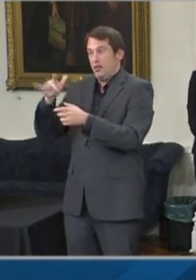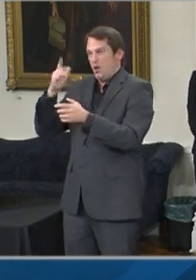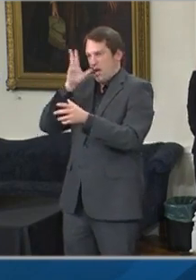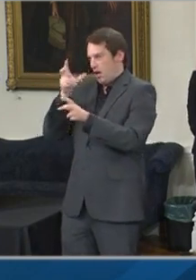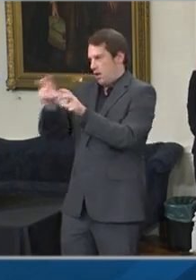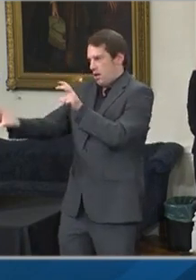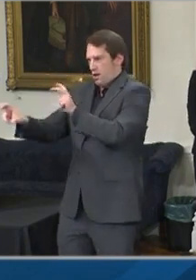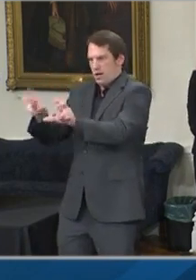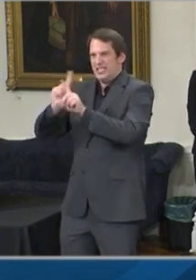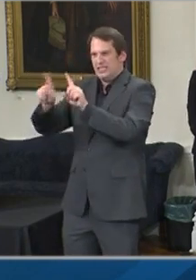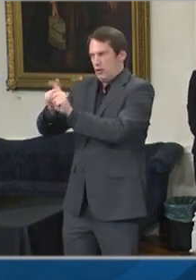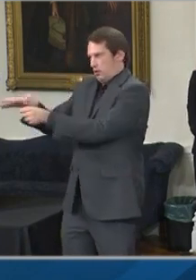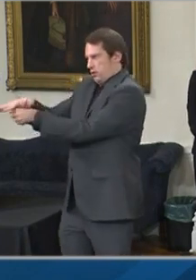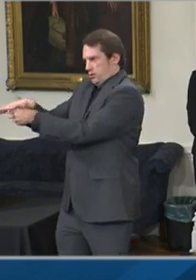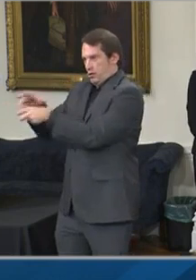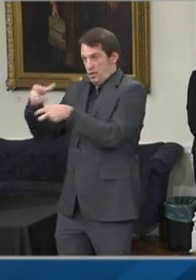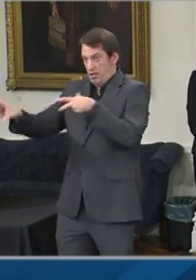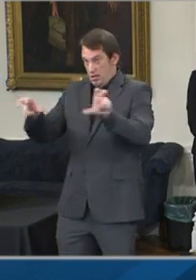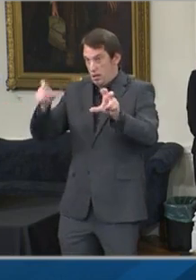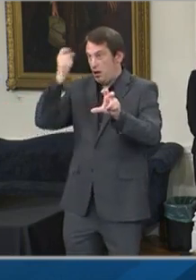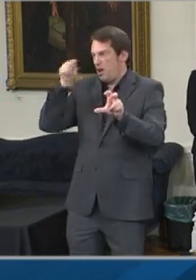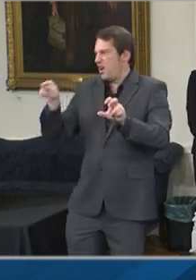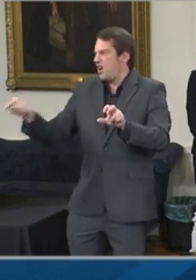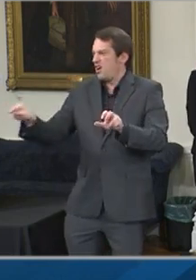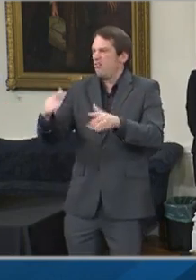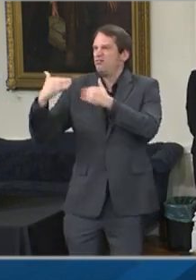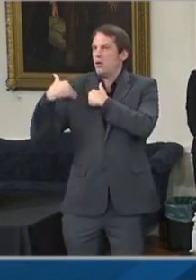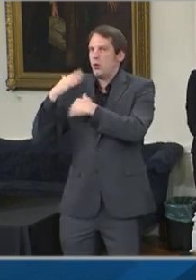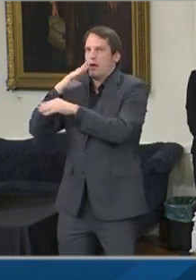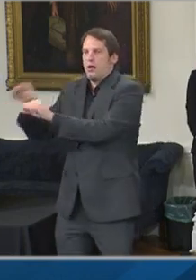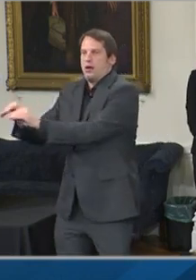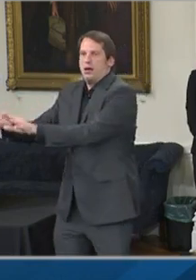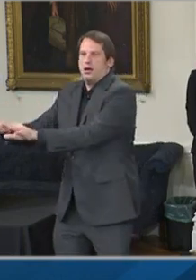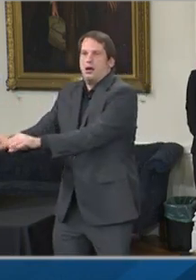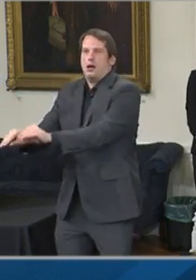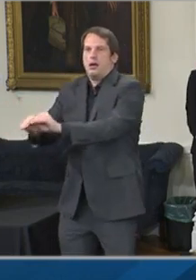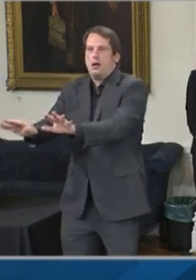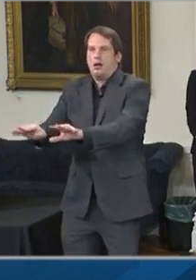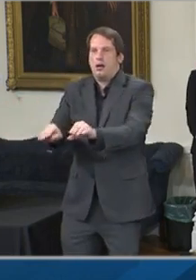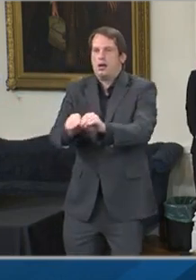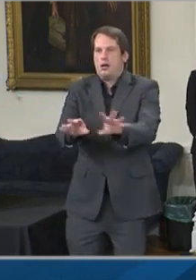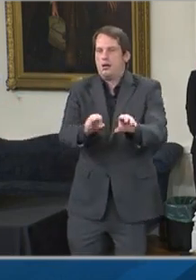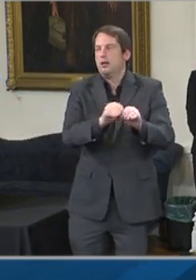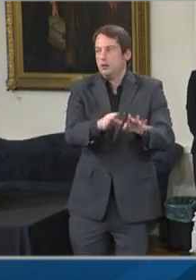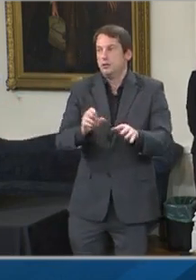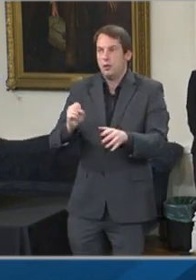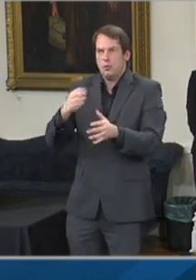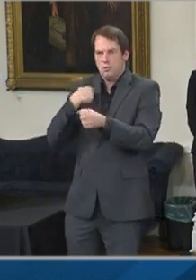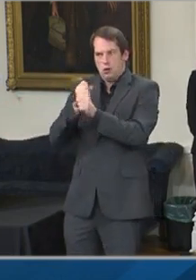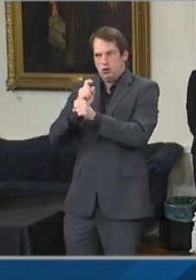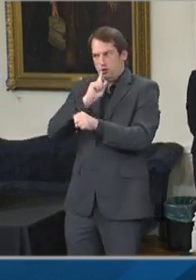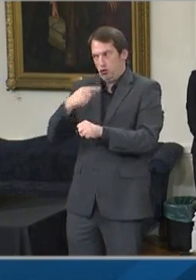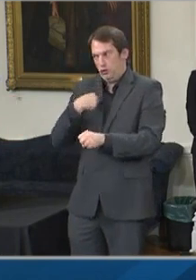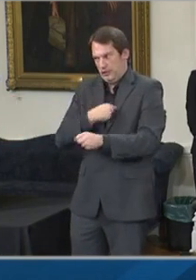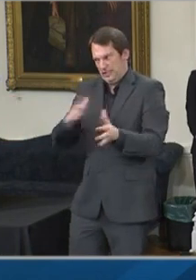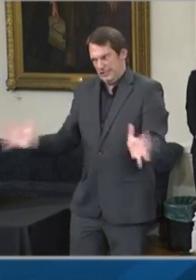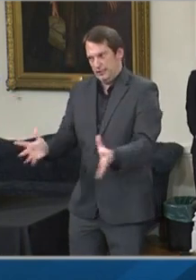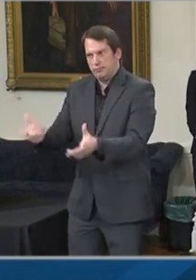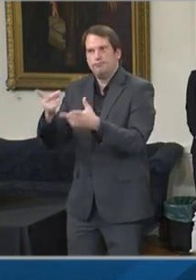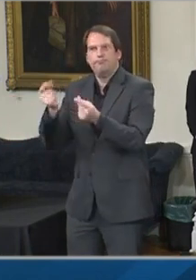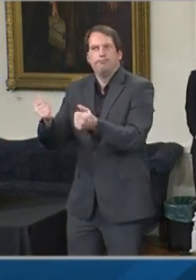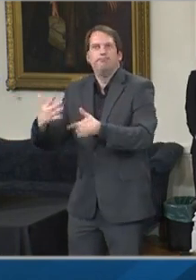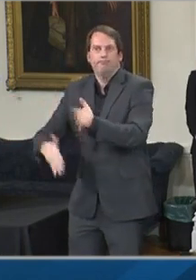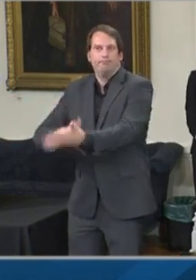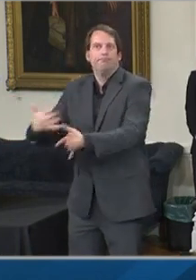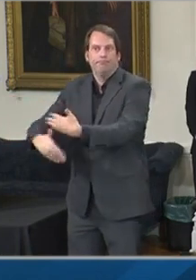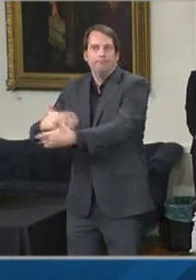qualifying restaurants as quickly as possible. All of this money must be dispersed immediately and no